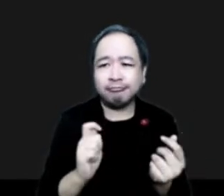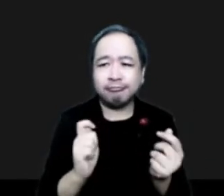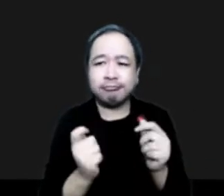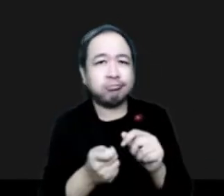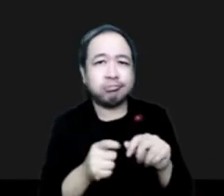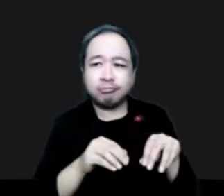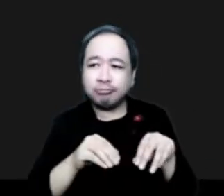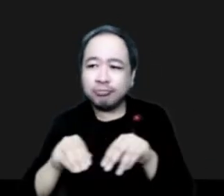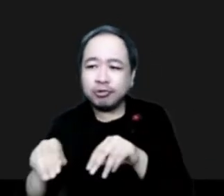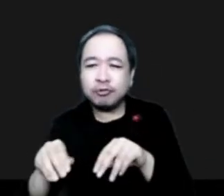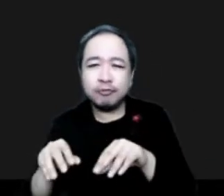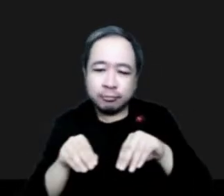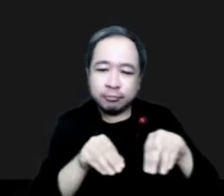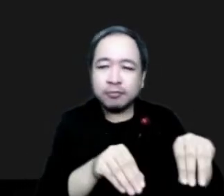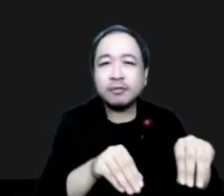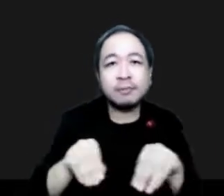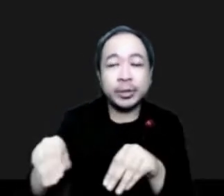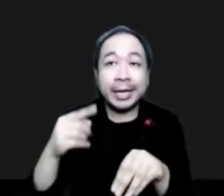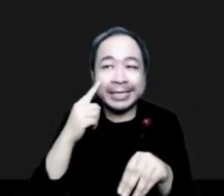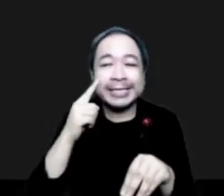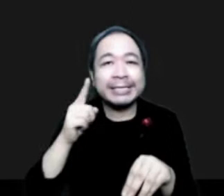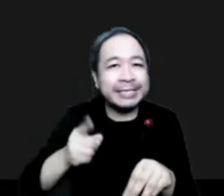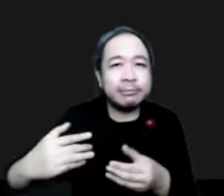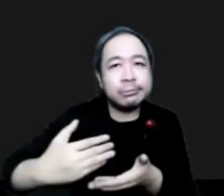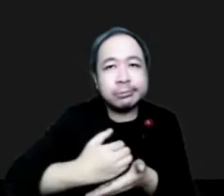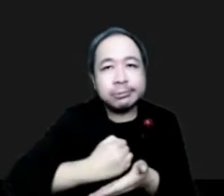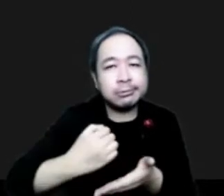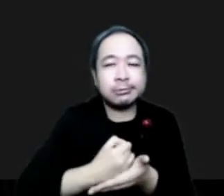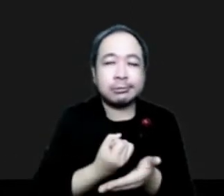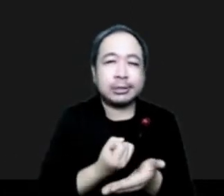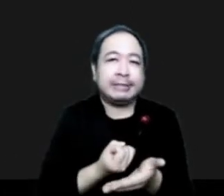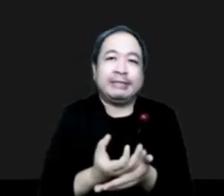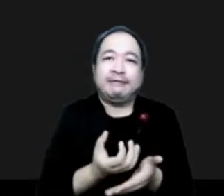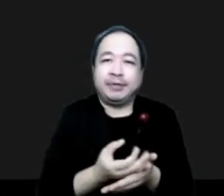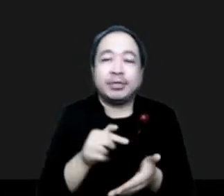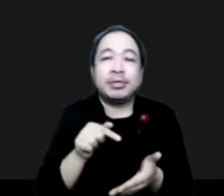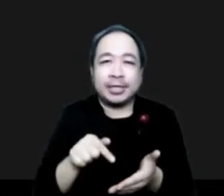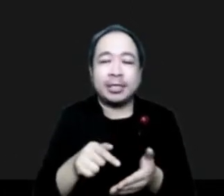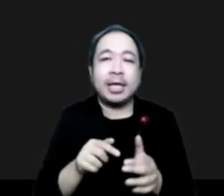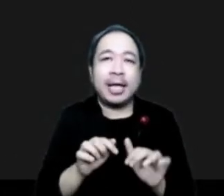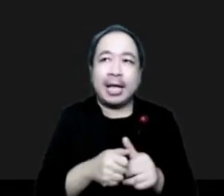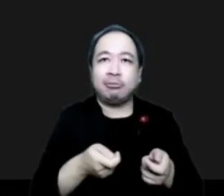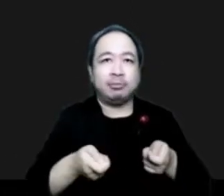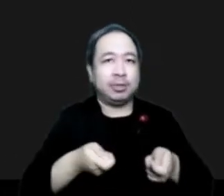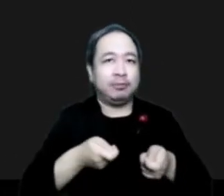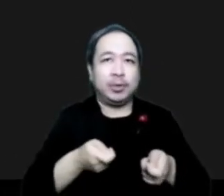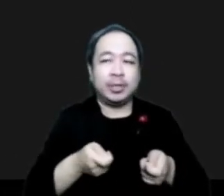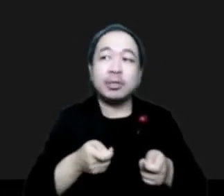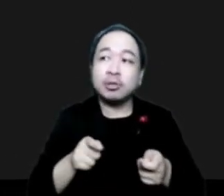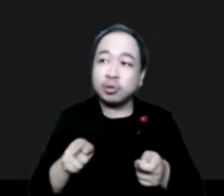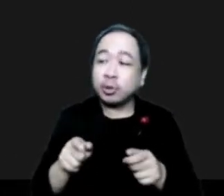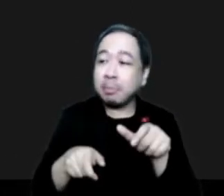where we need more information, more effective communication to both fire management and the public of how things are evolving toward the future.